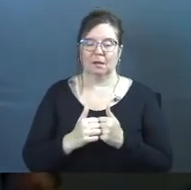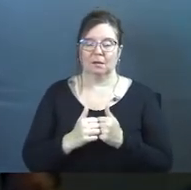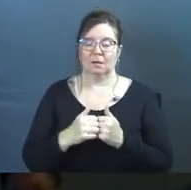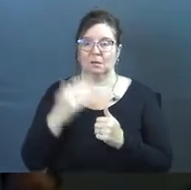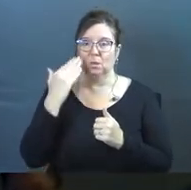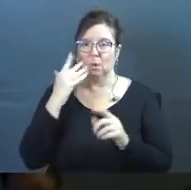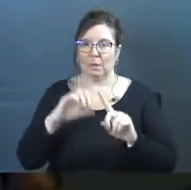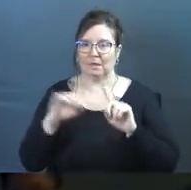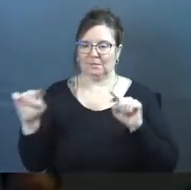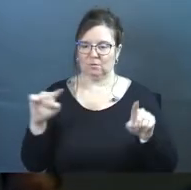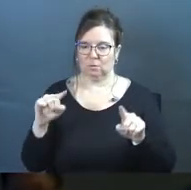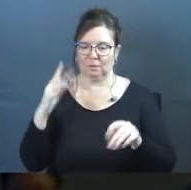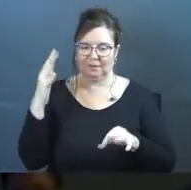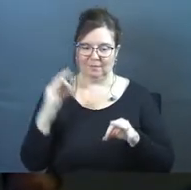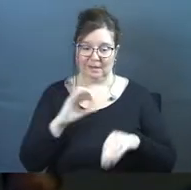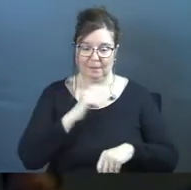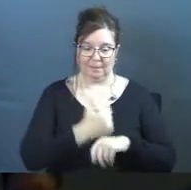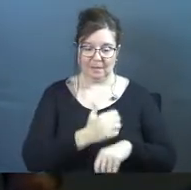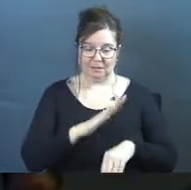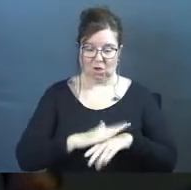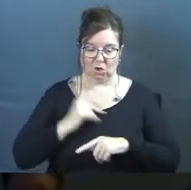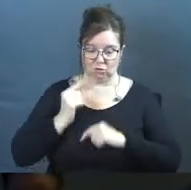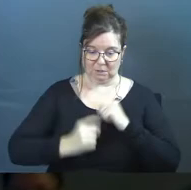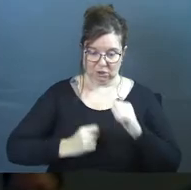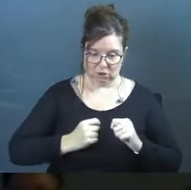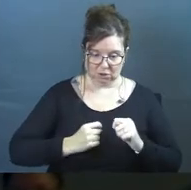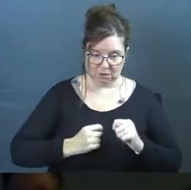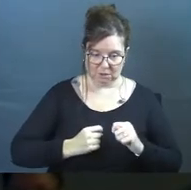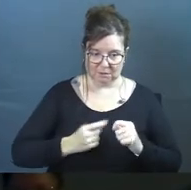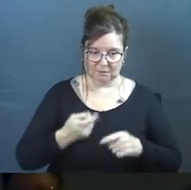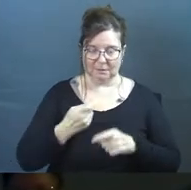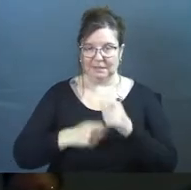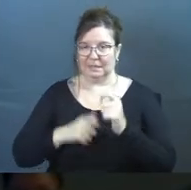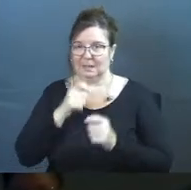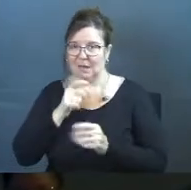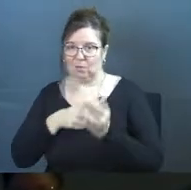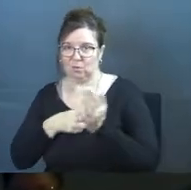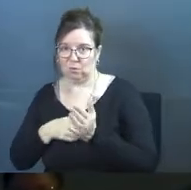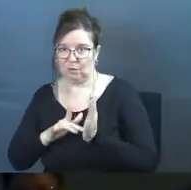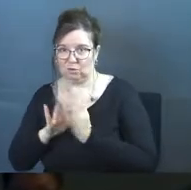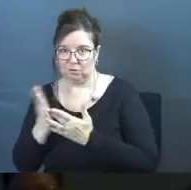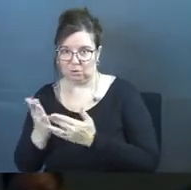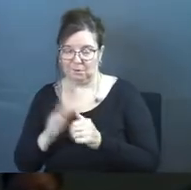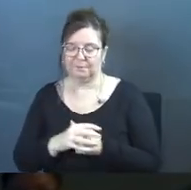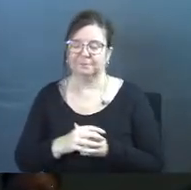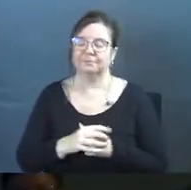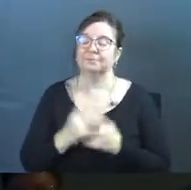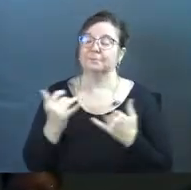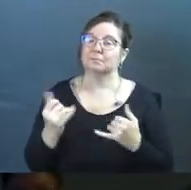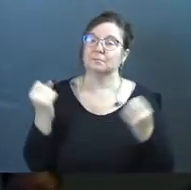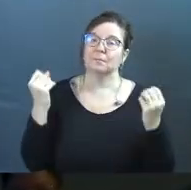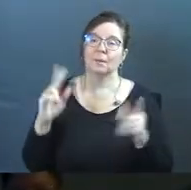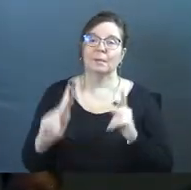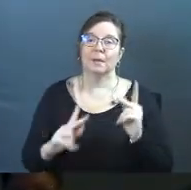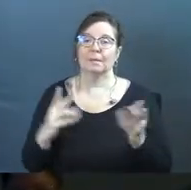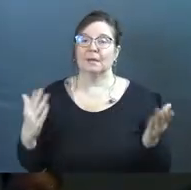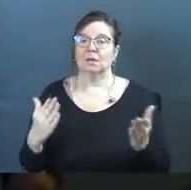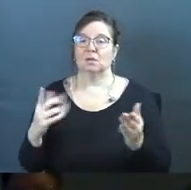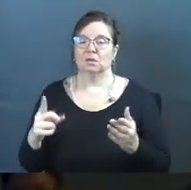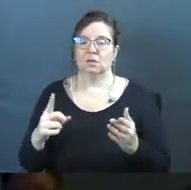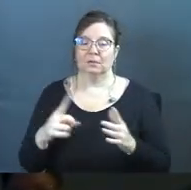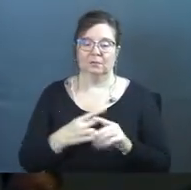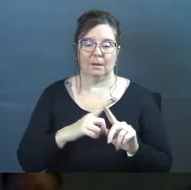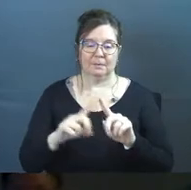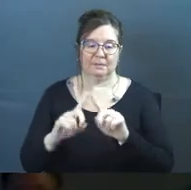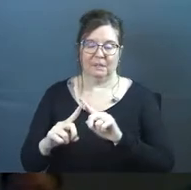tell the difference between a faith that's based solely around tradition rather than the truth within scripture? And now there's so many people in here, you're